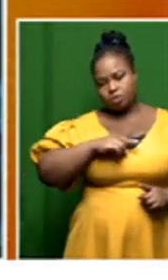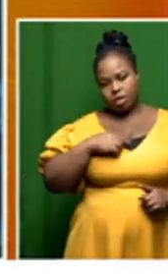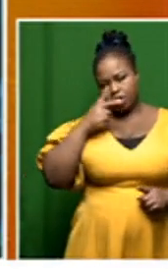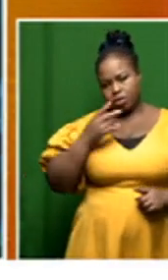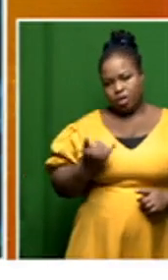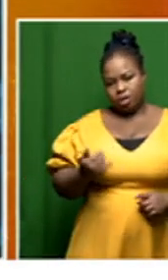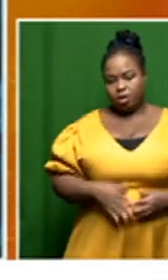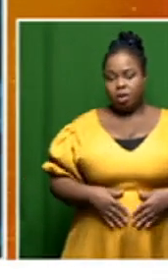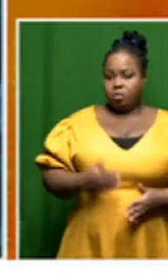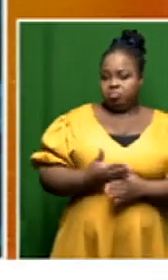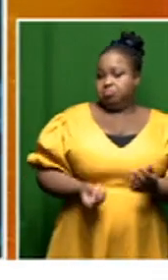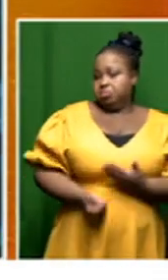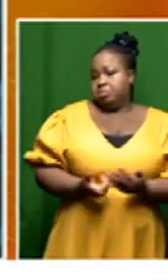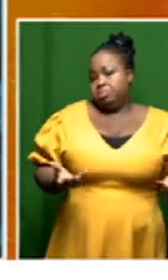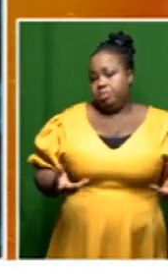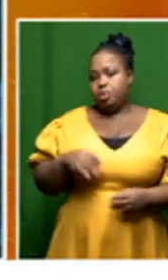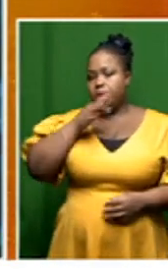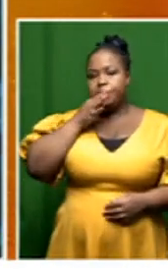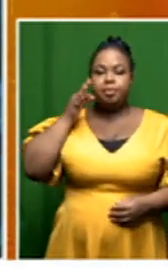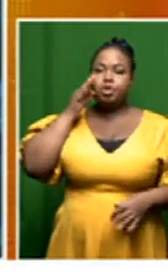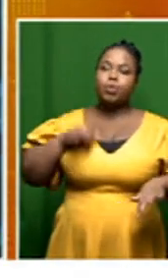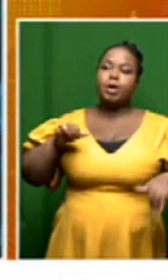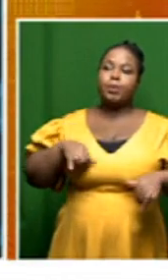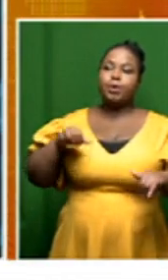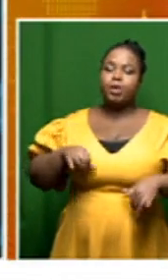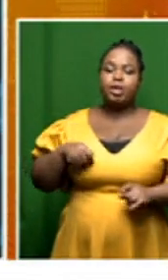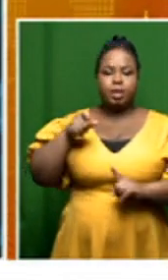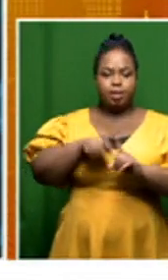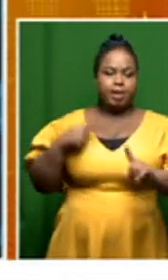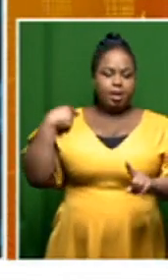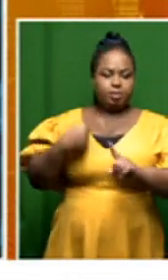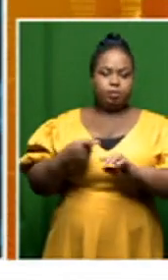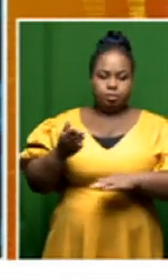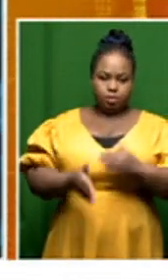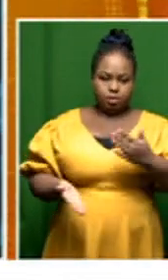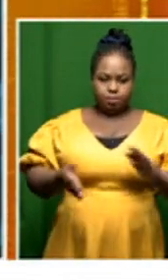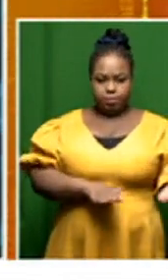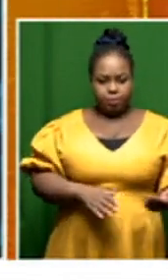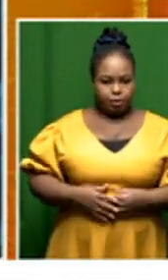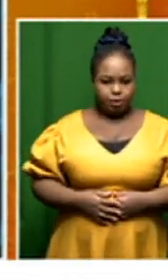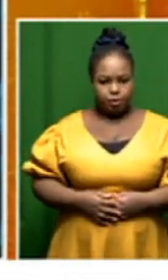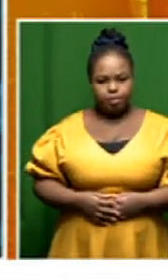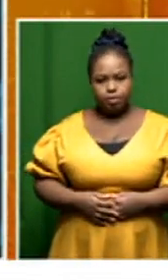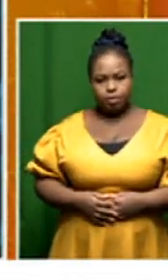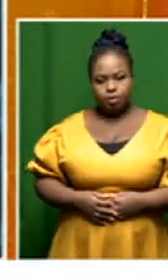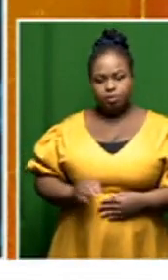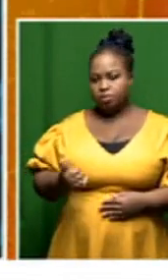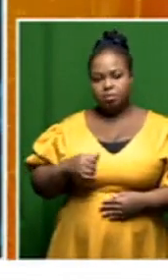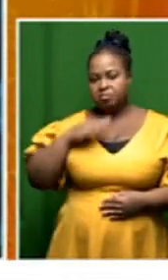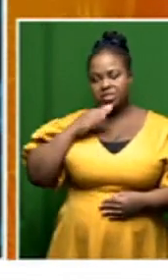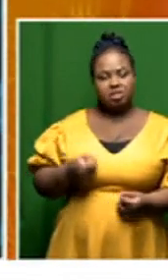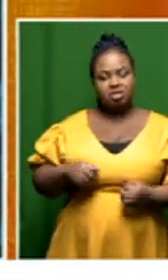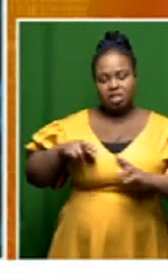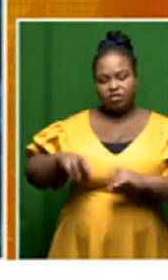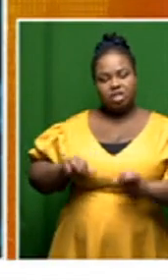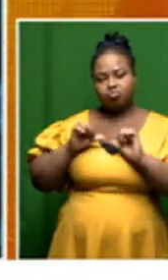the modus operandi at the moment that you wait for as long as you possibly can and hopefully people will die and therefore you don't have to deal